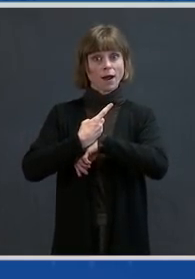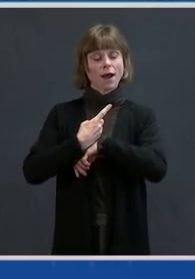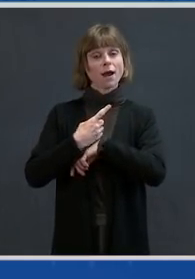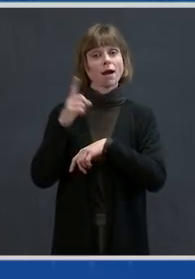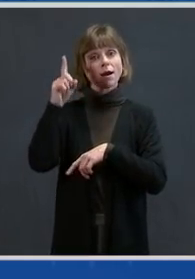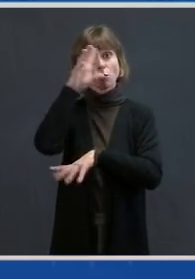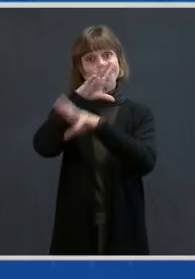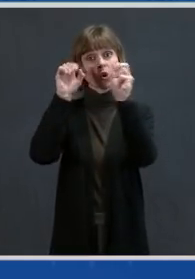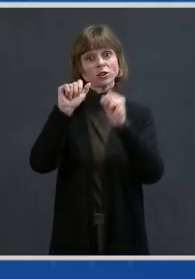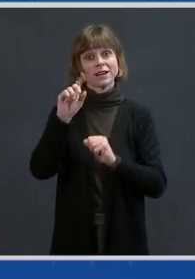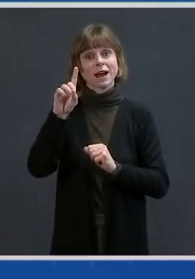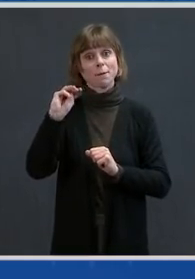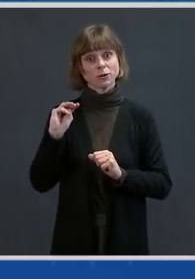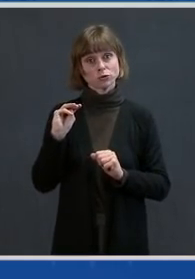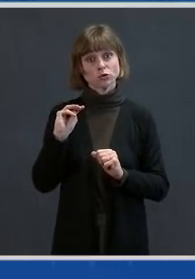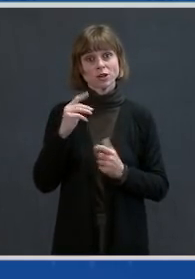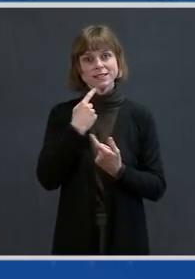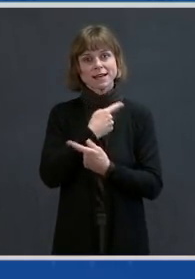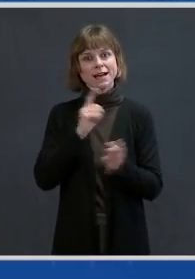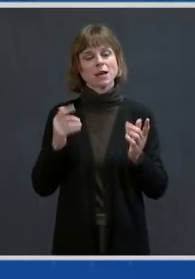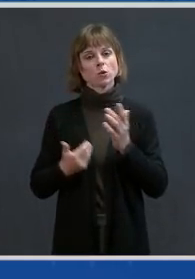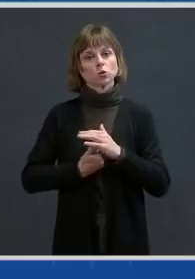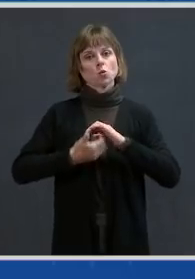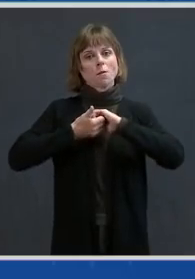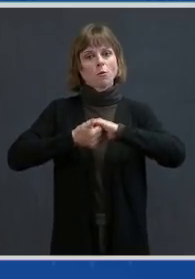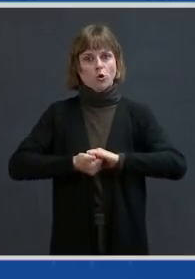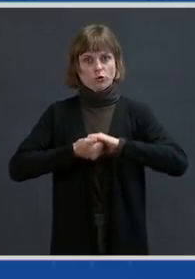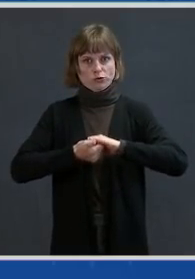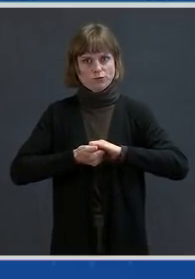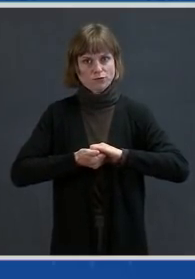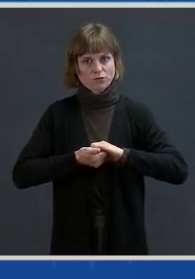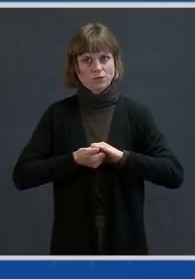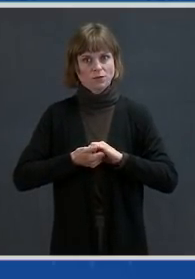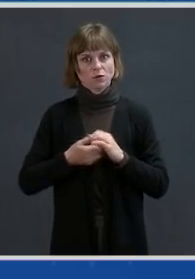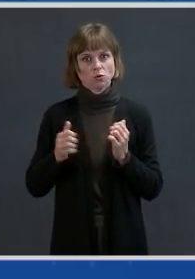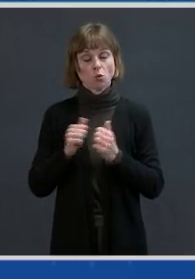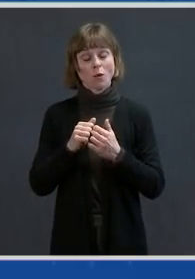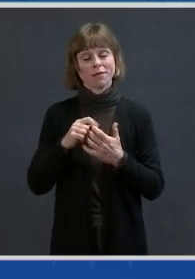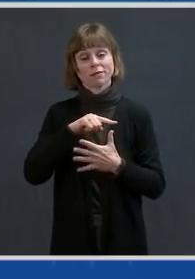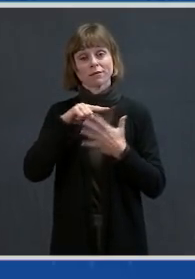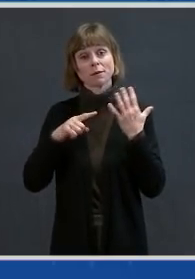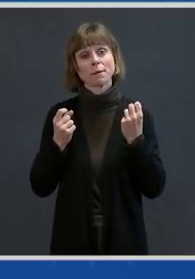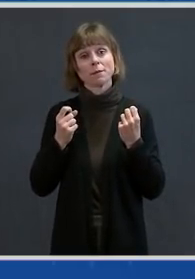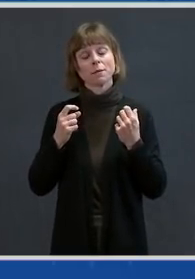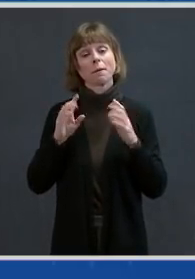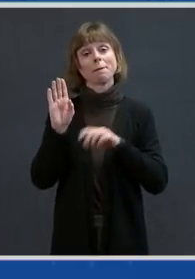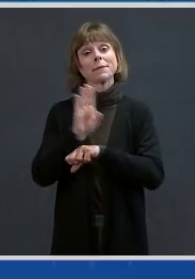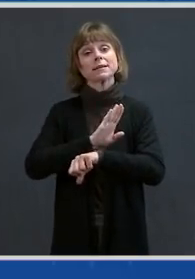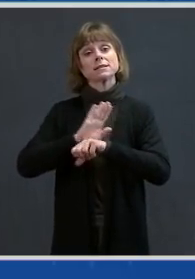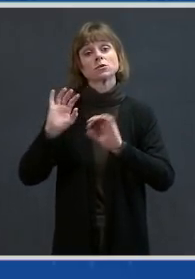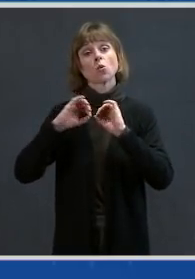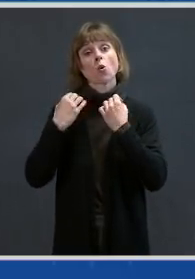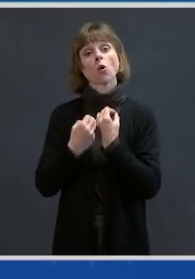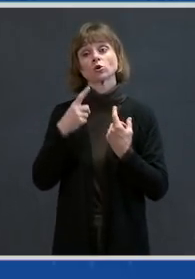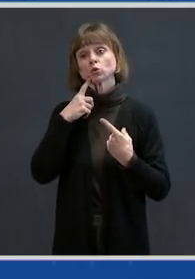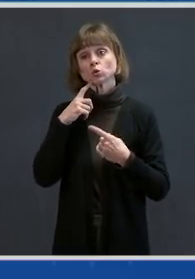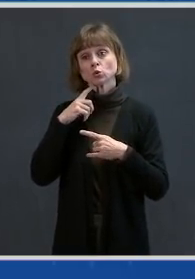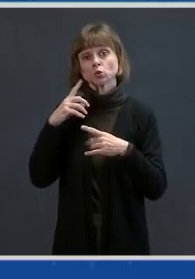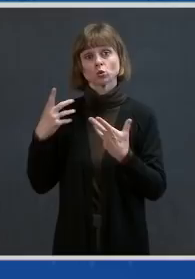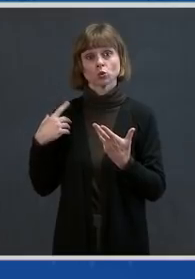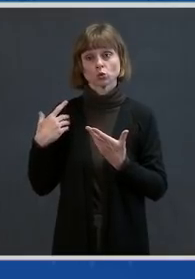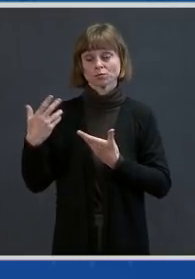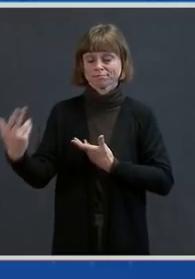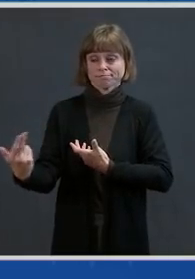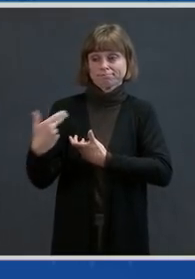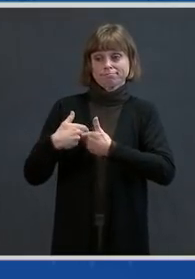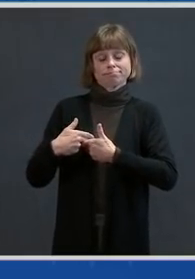announcing a new partnership with America's leading business organizations to enlist the full force of the private sector to